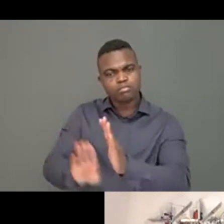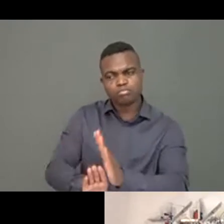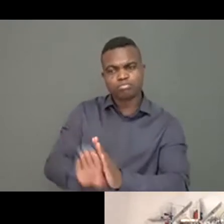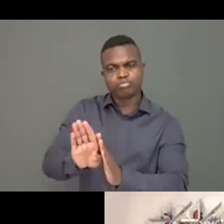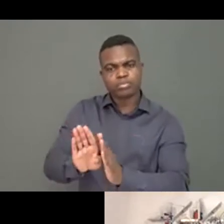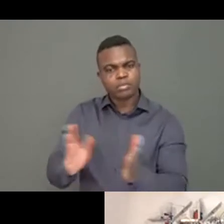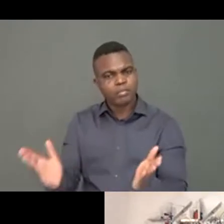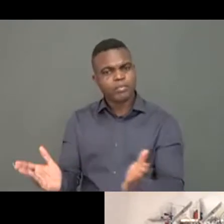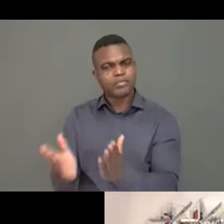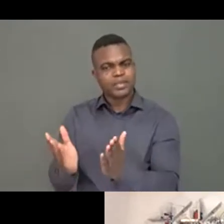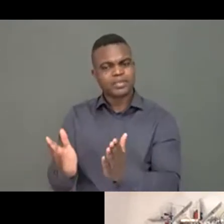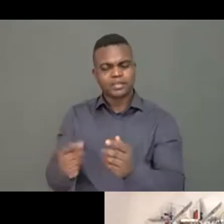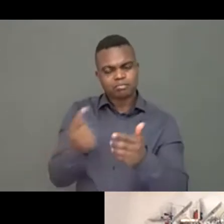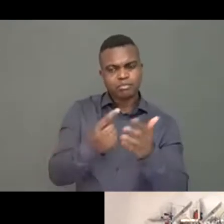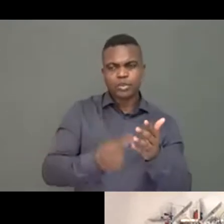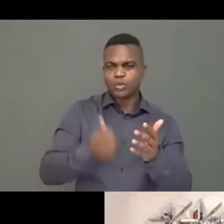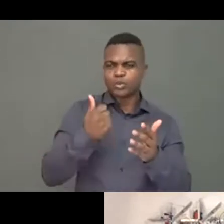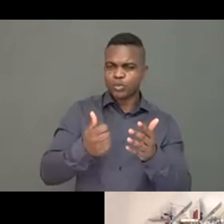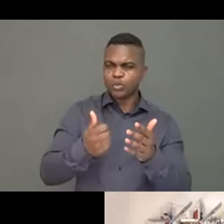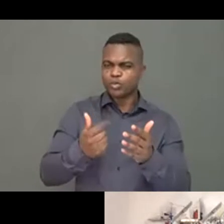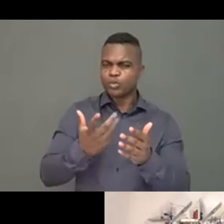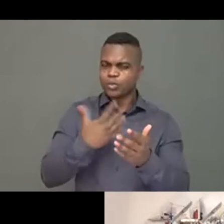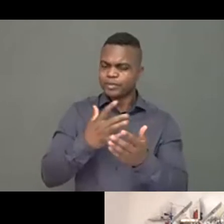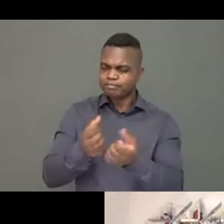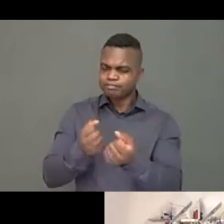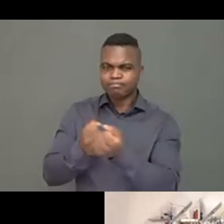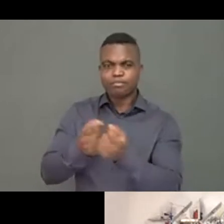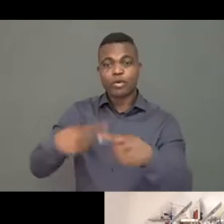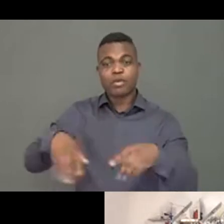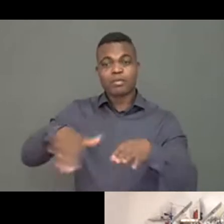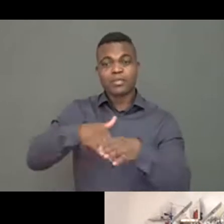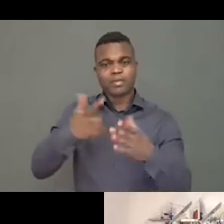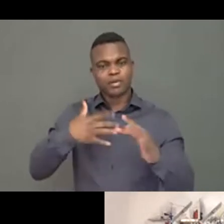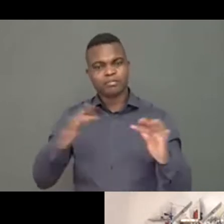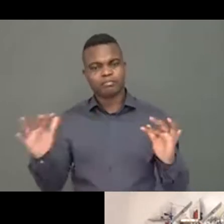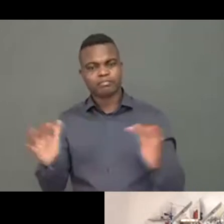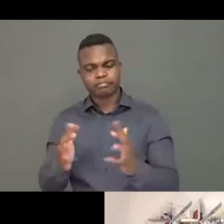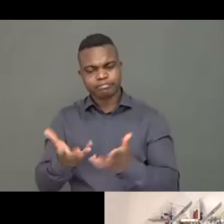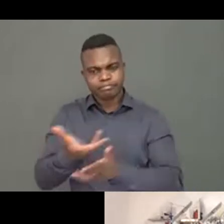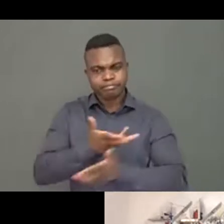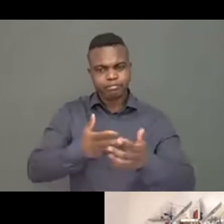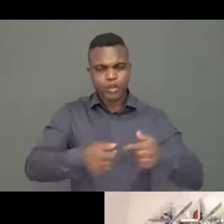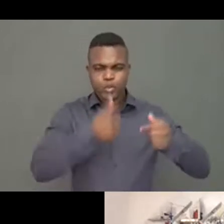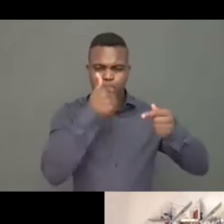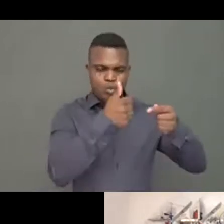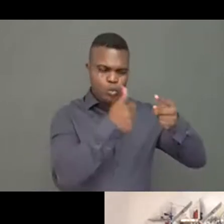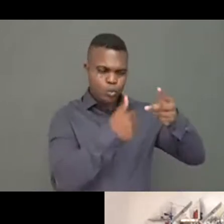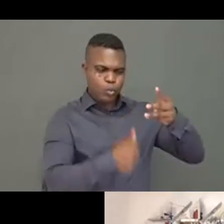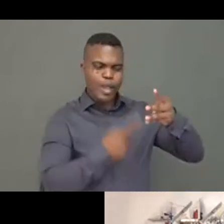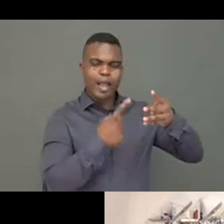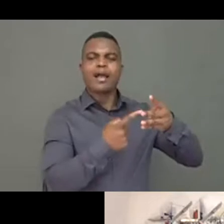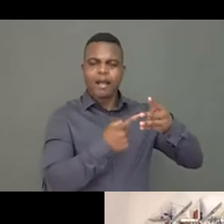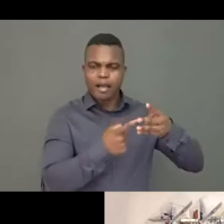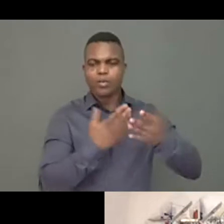good practices and experience. And members, they appreciate that